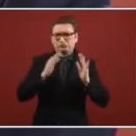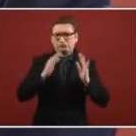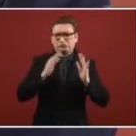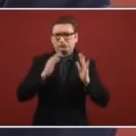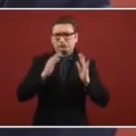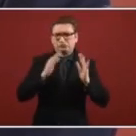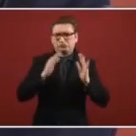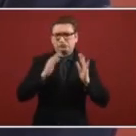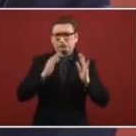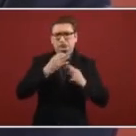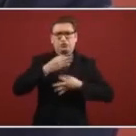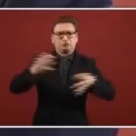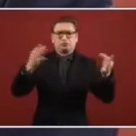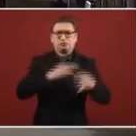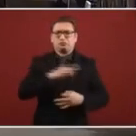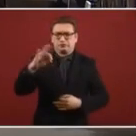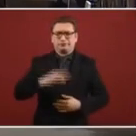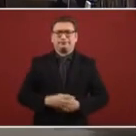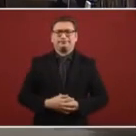we will let you know